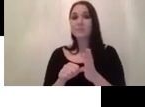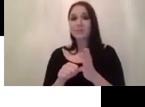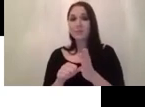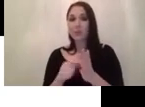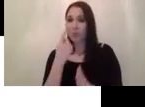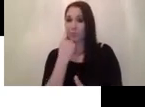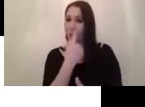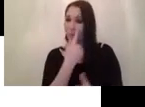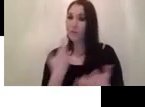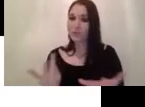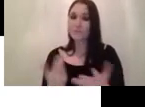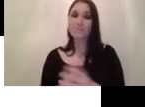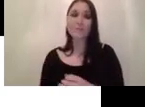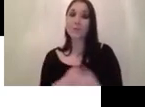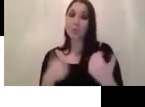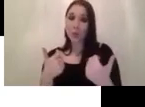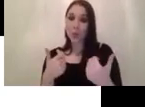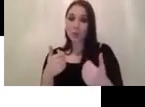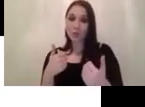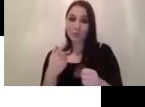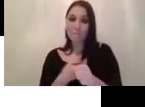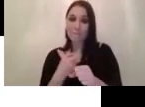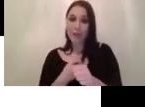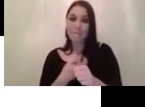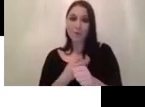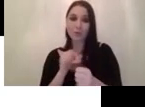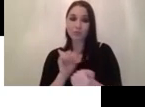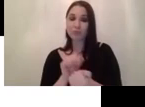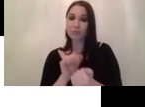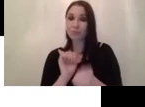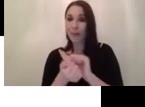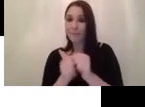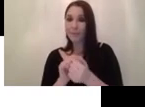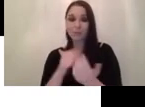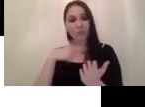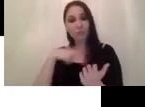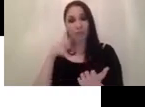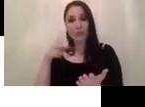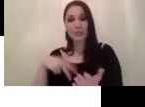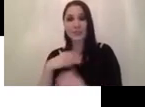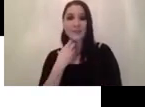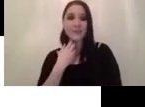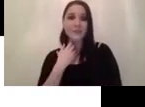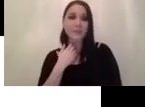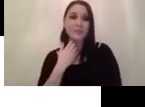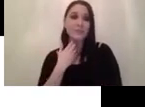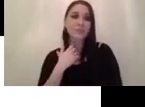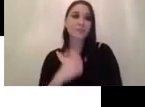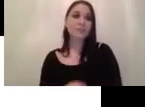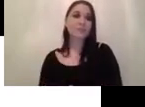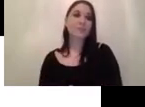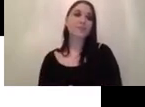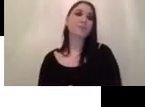it's really good paper to read actually um the scaled uv4 was